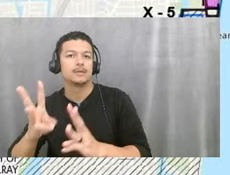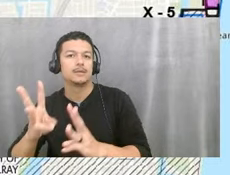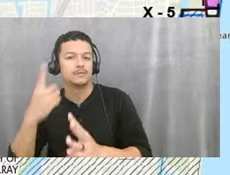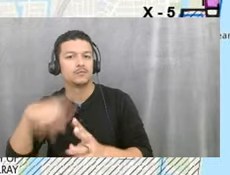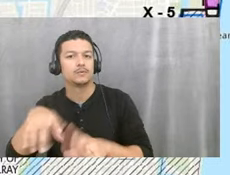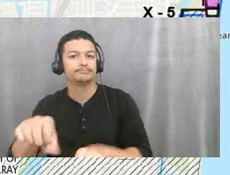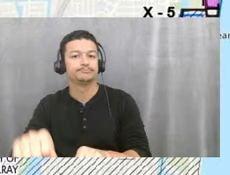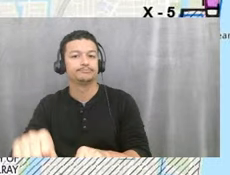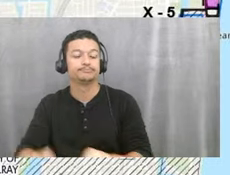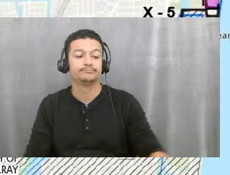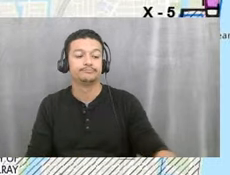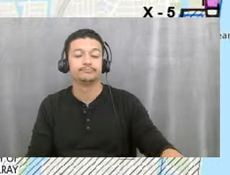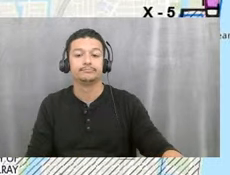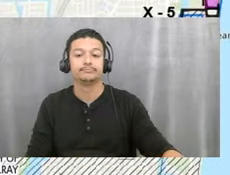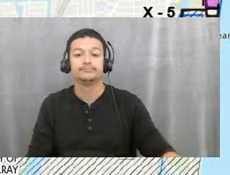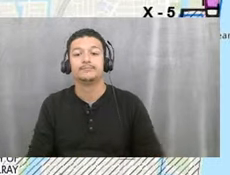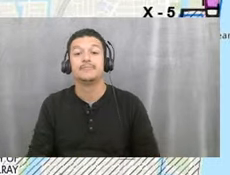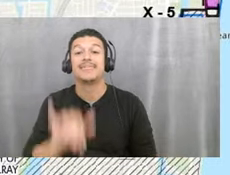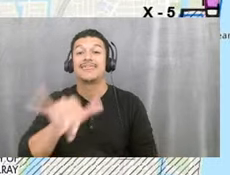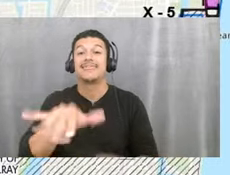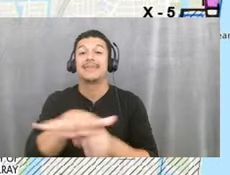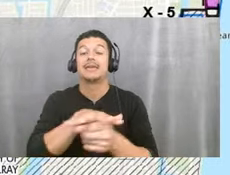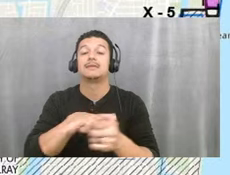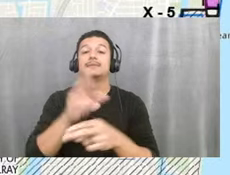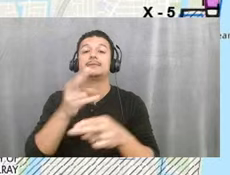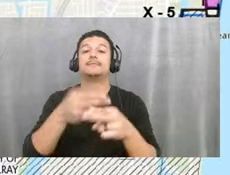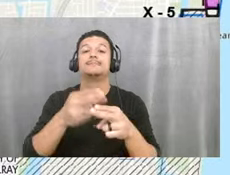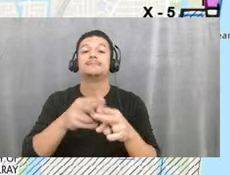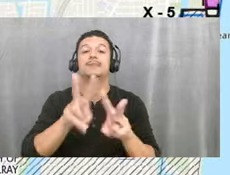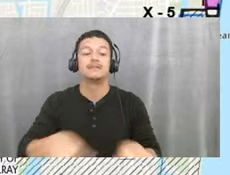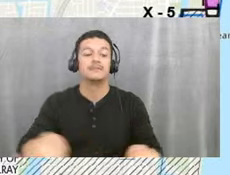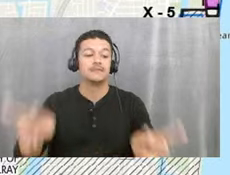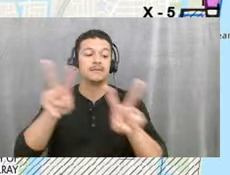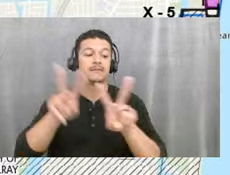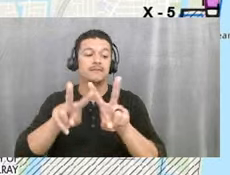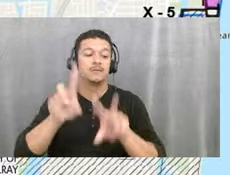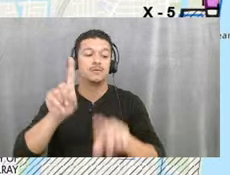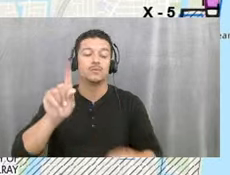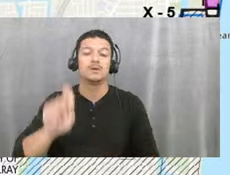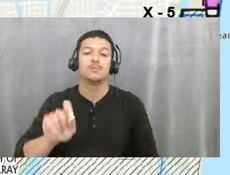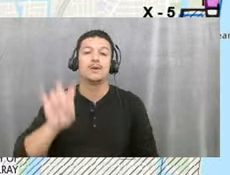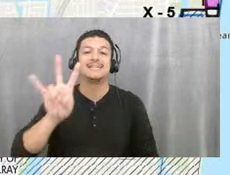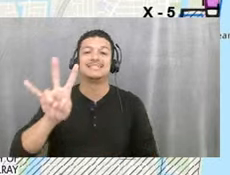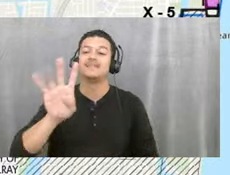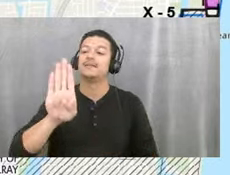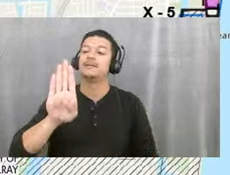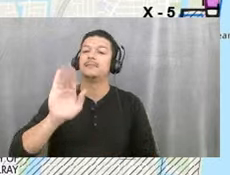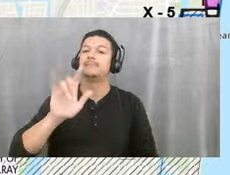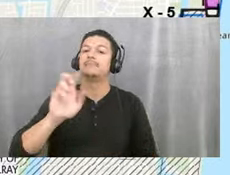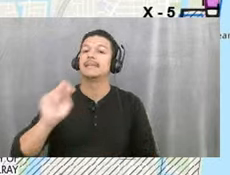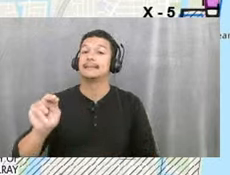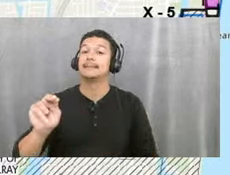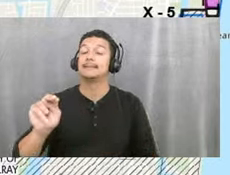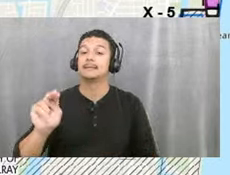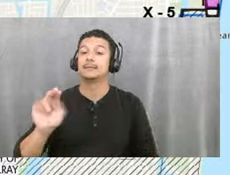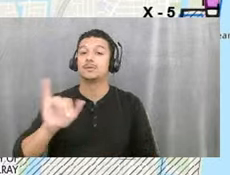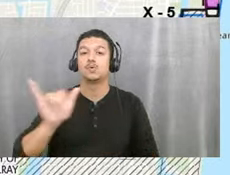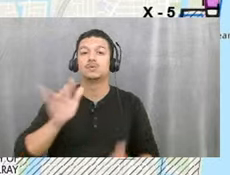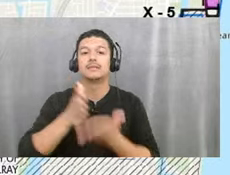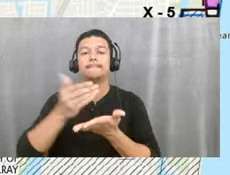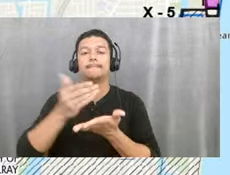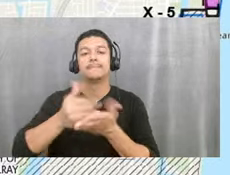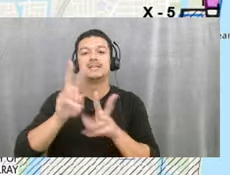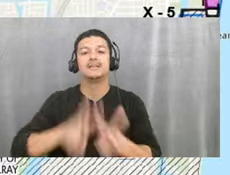This area totals a taxable value of 1.7 billion. And a budget value of